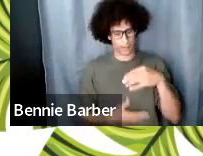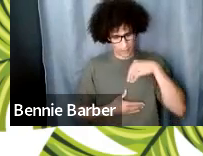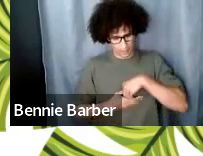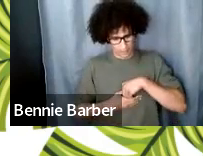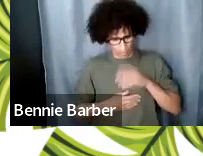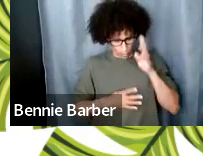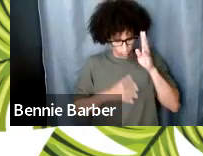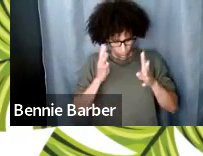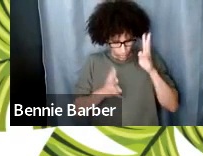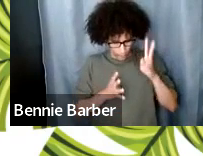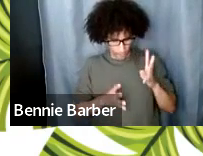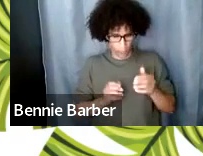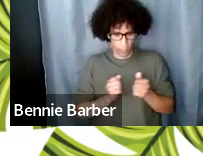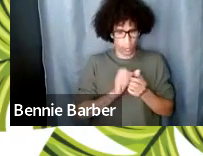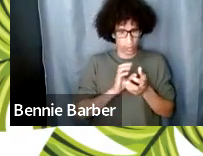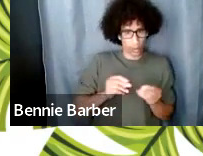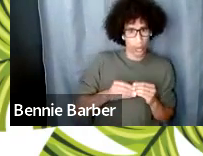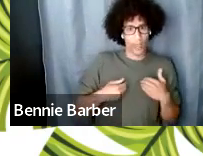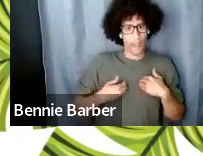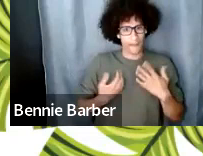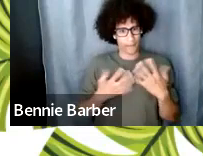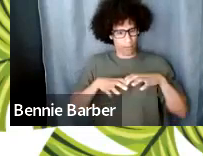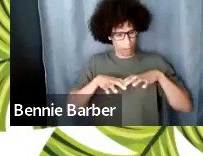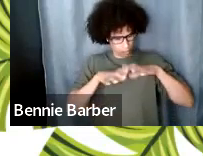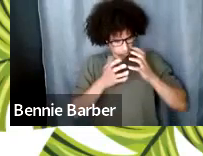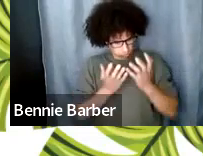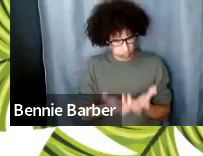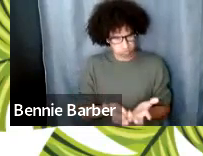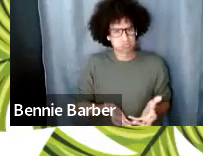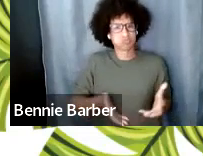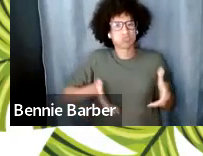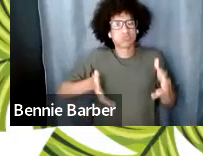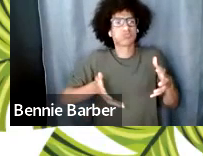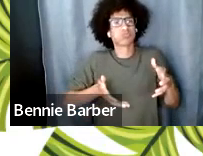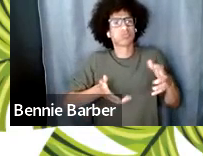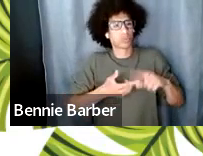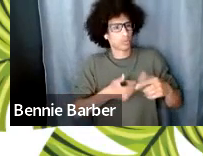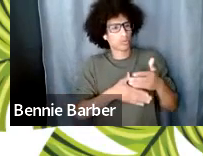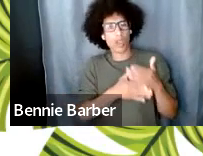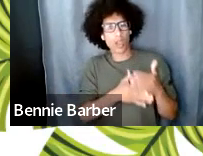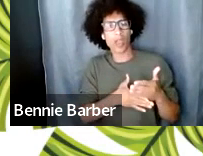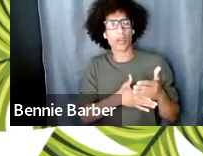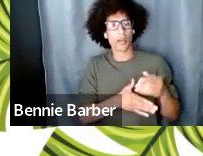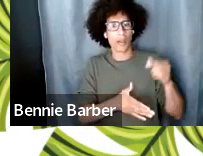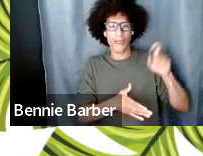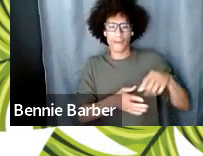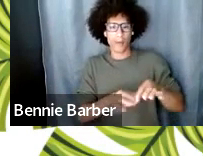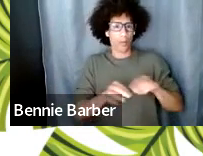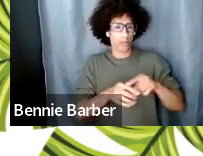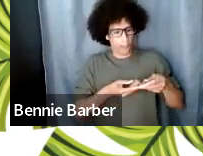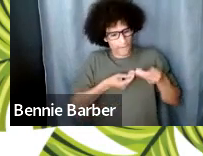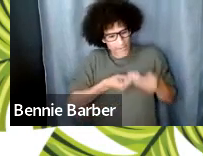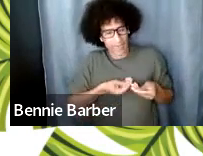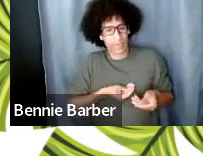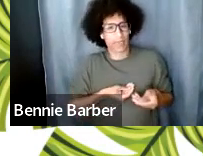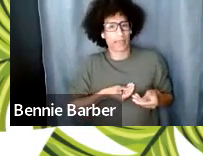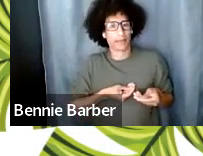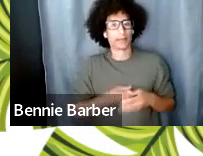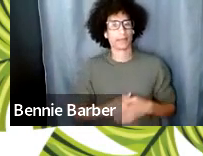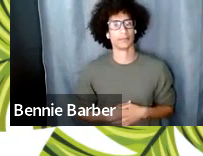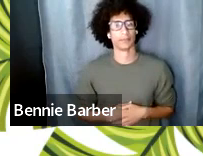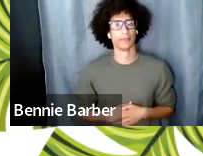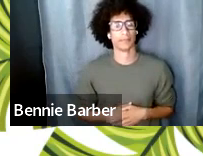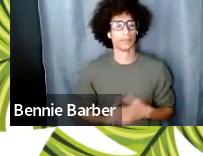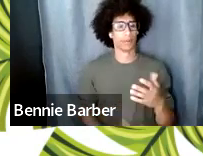so you know i think that it's important to one know that the playwright is a